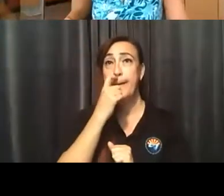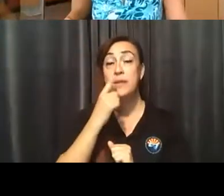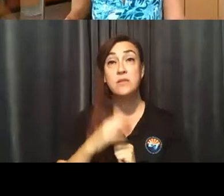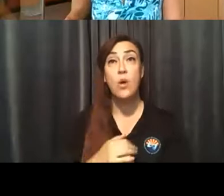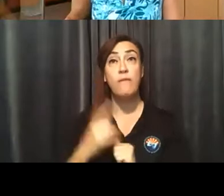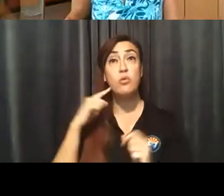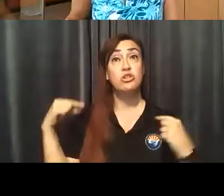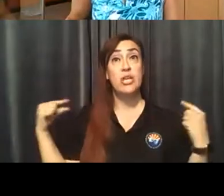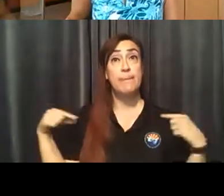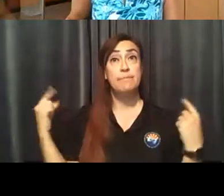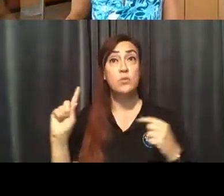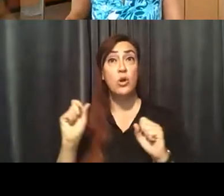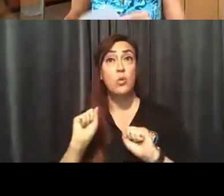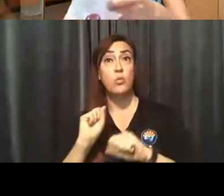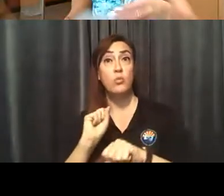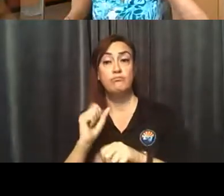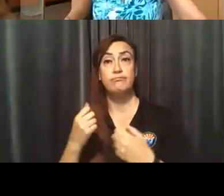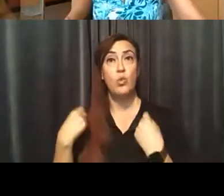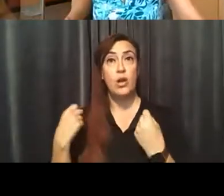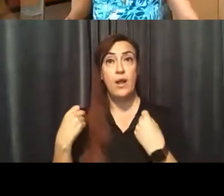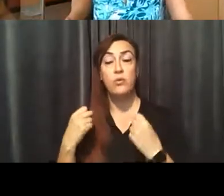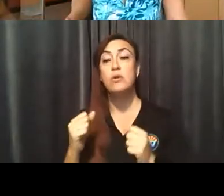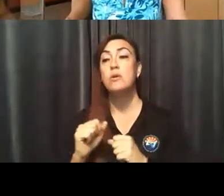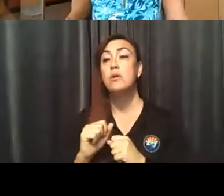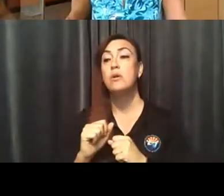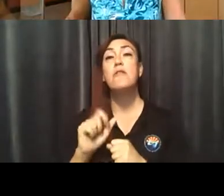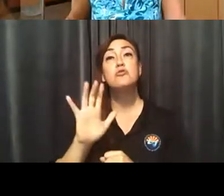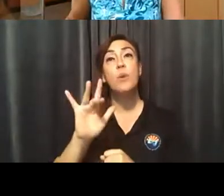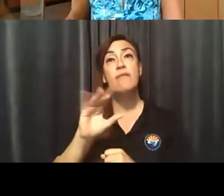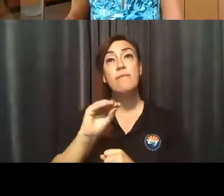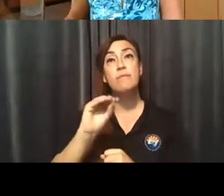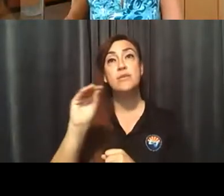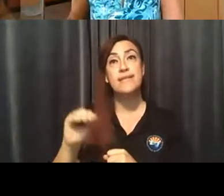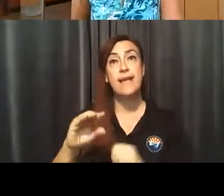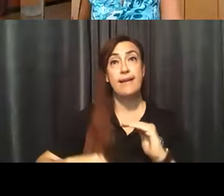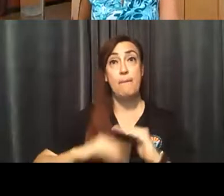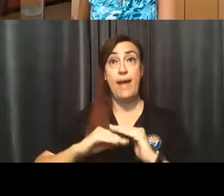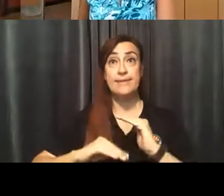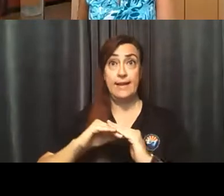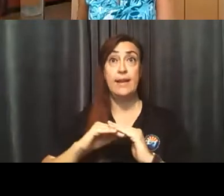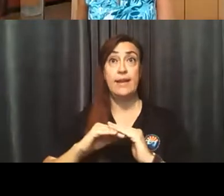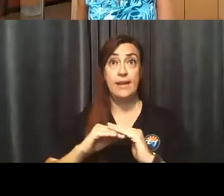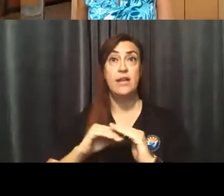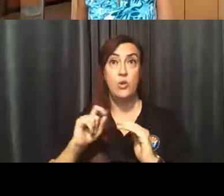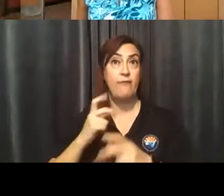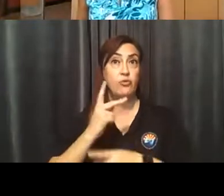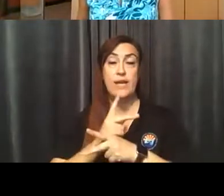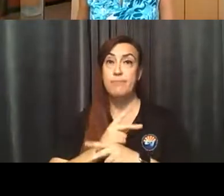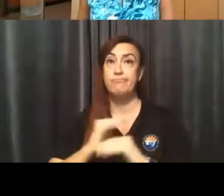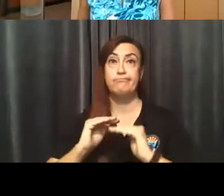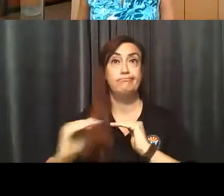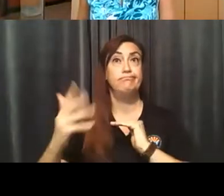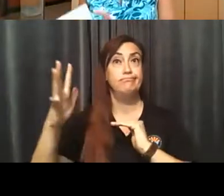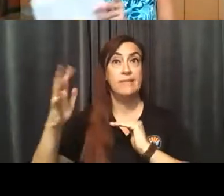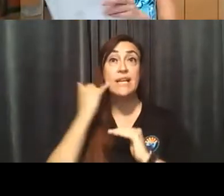gyms, there is a 25% capacity rate that you have to maintain. So if you normally